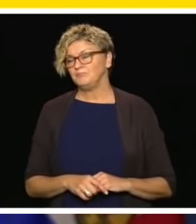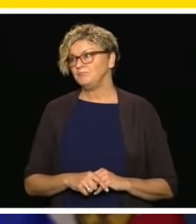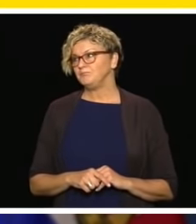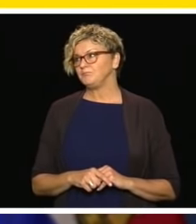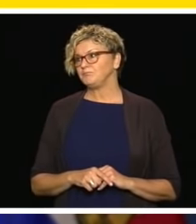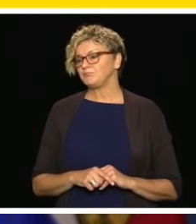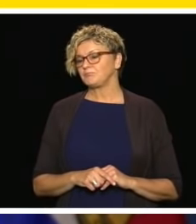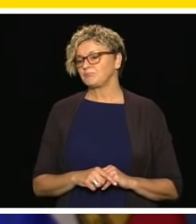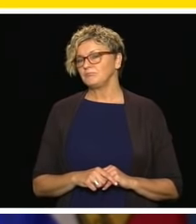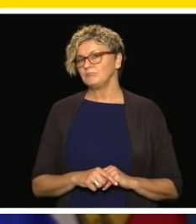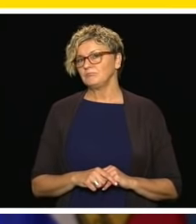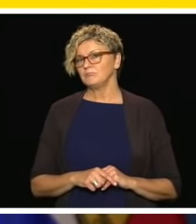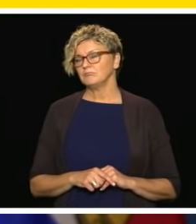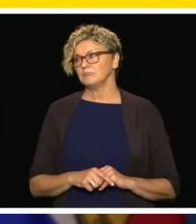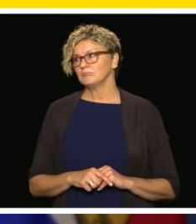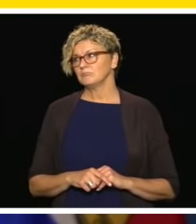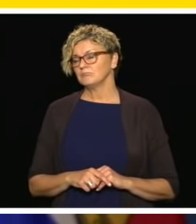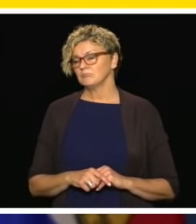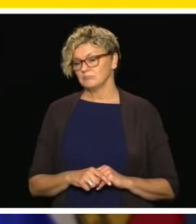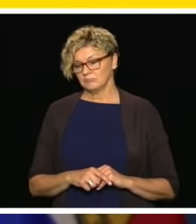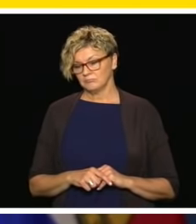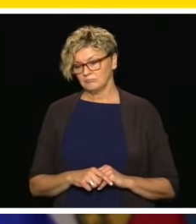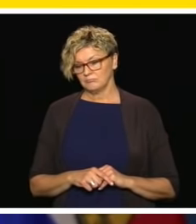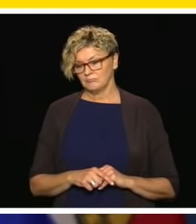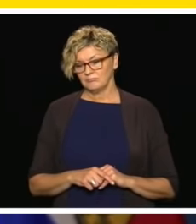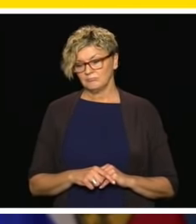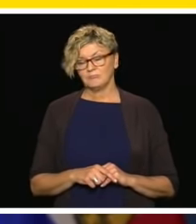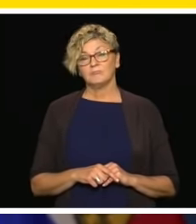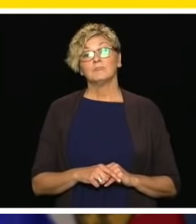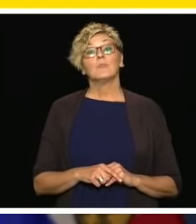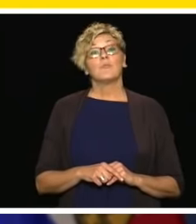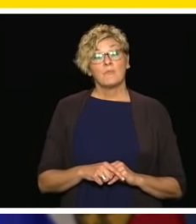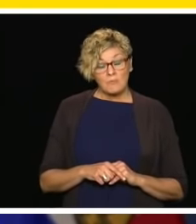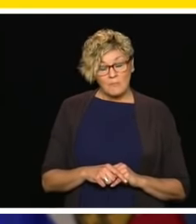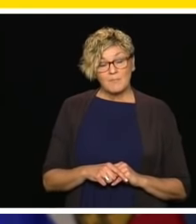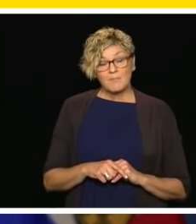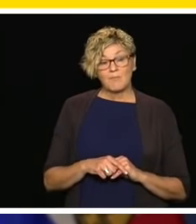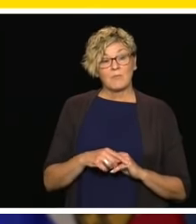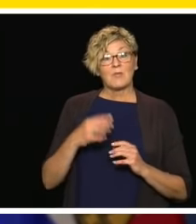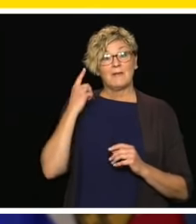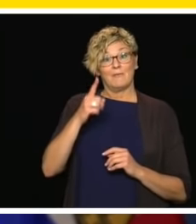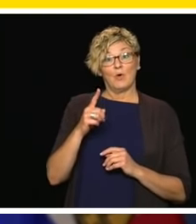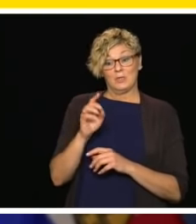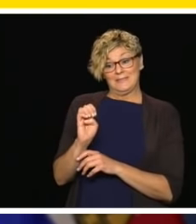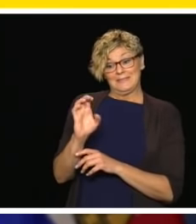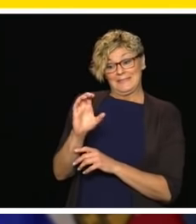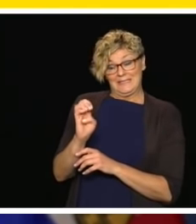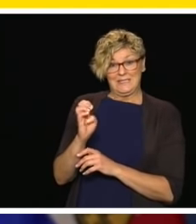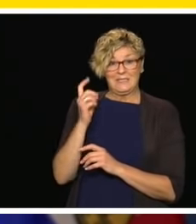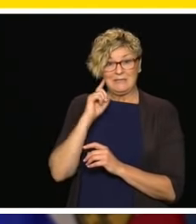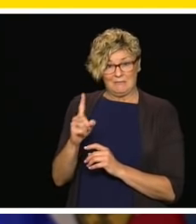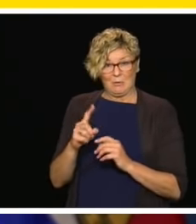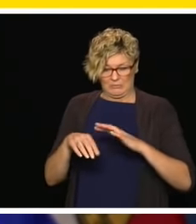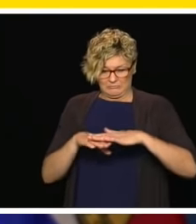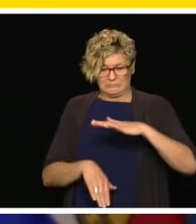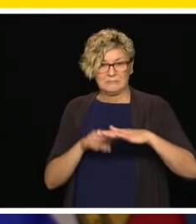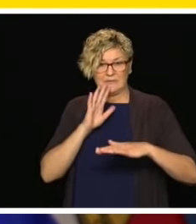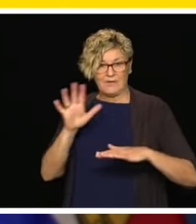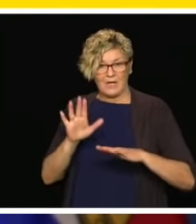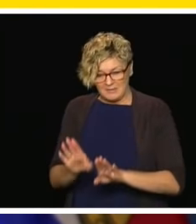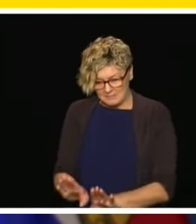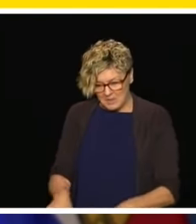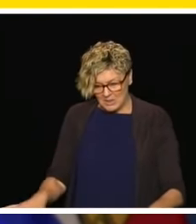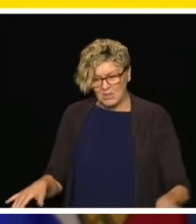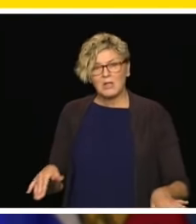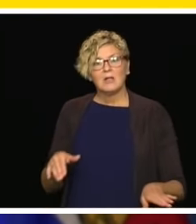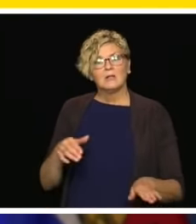And in terms of early childhood educators as I've mentioned that it is really up to the provider or early childhood educator to decide when